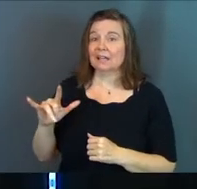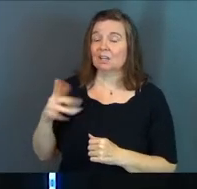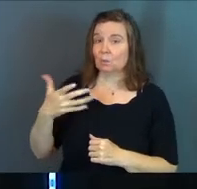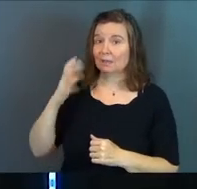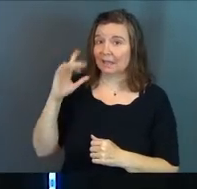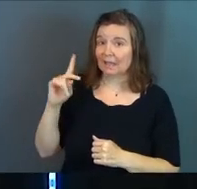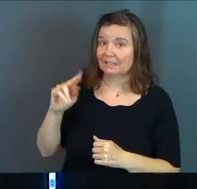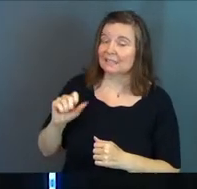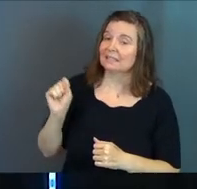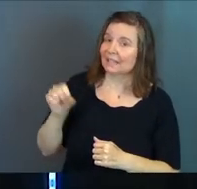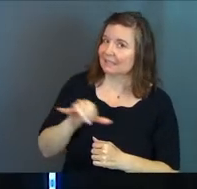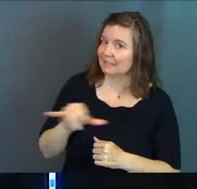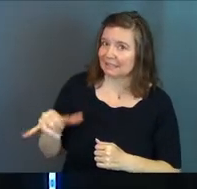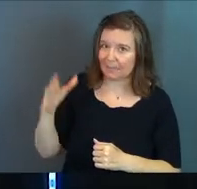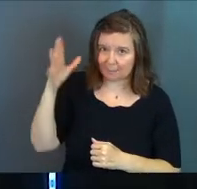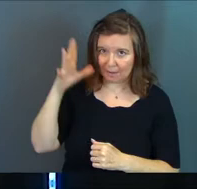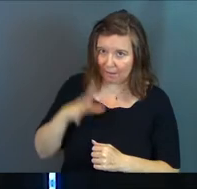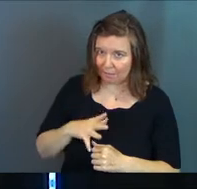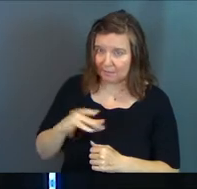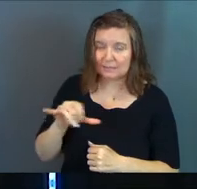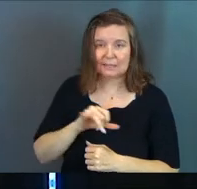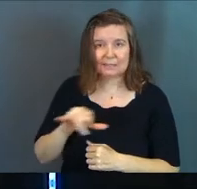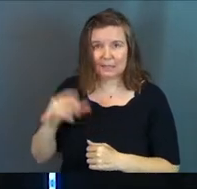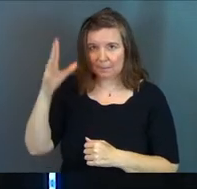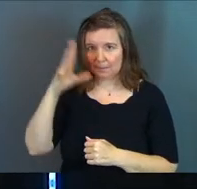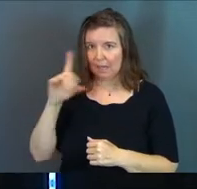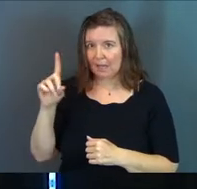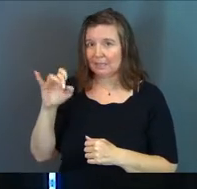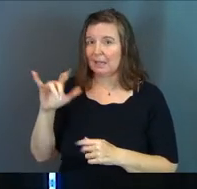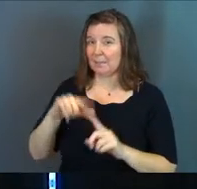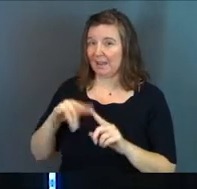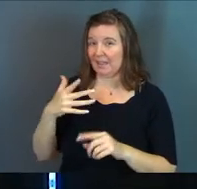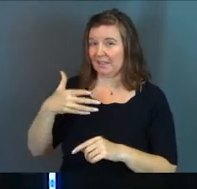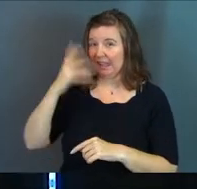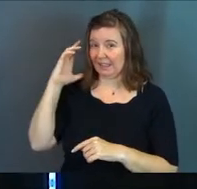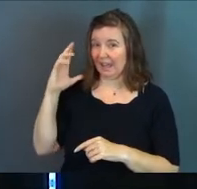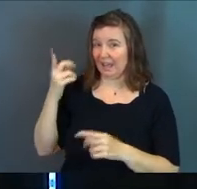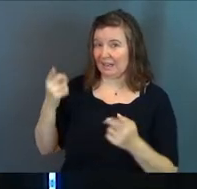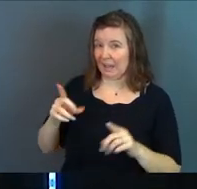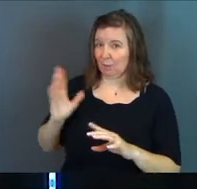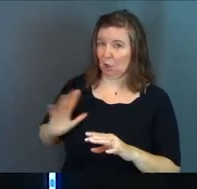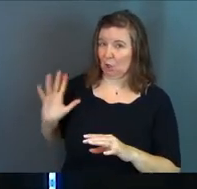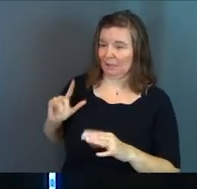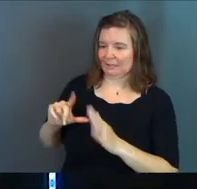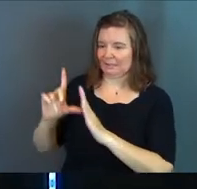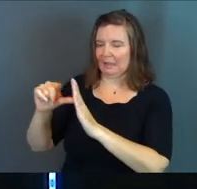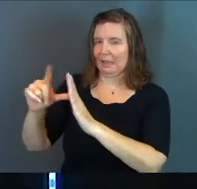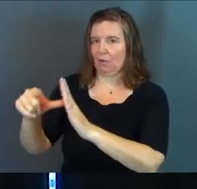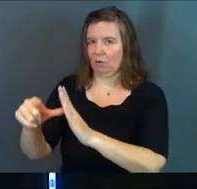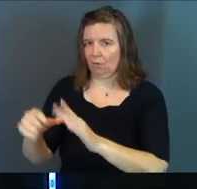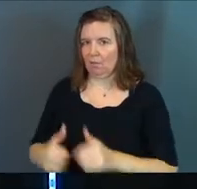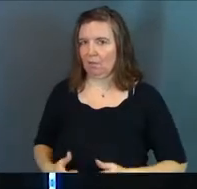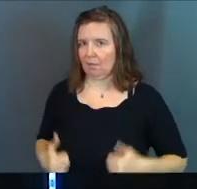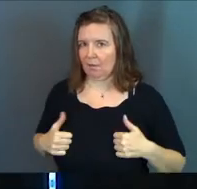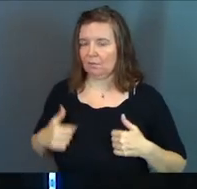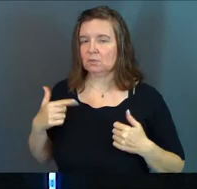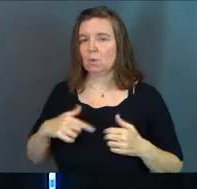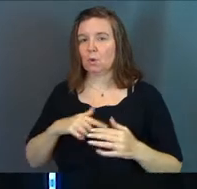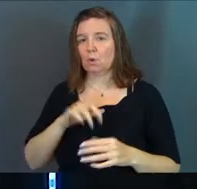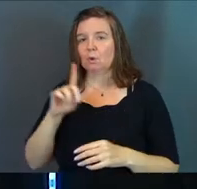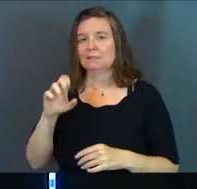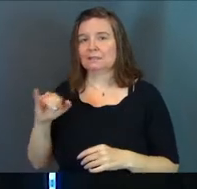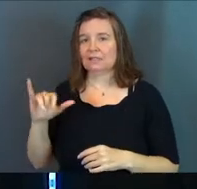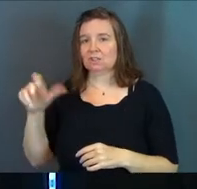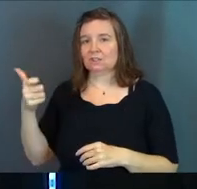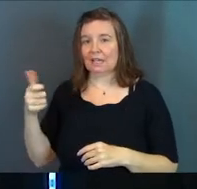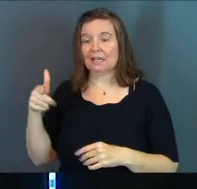Yes, it is. Same guy, Daniel. But that was early in his career. This is a little bit later in his career. Okay, so we're going to